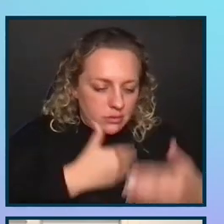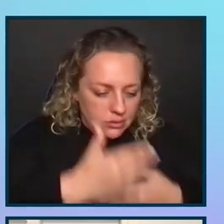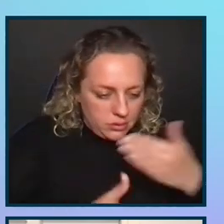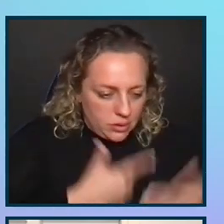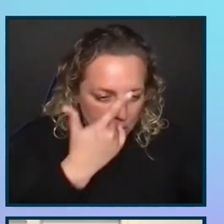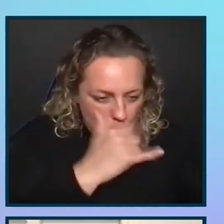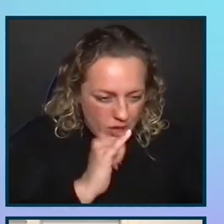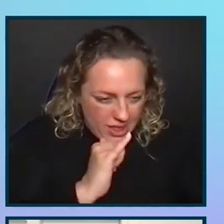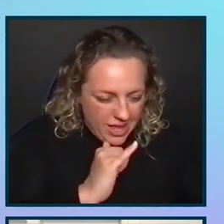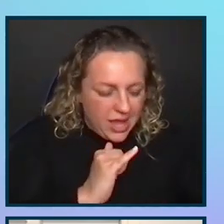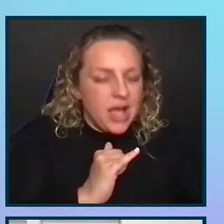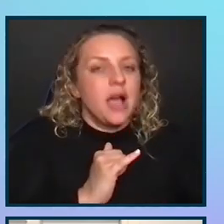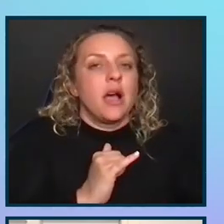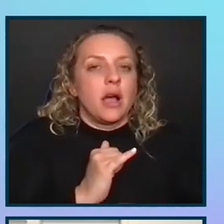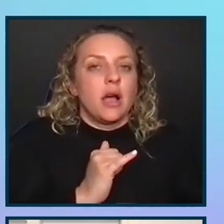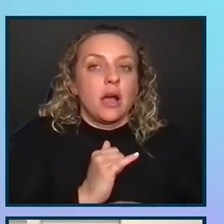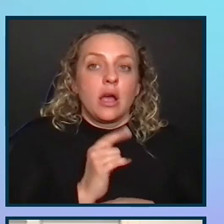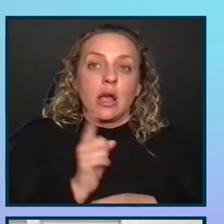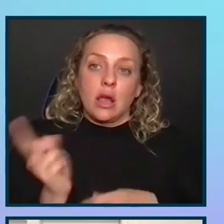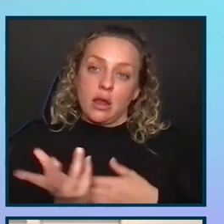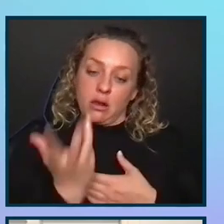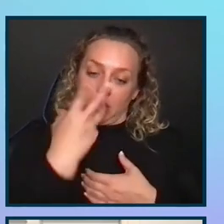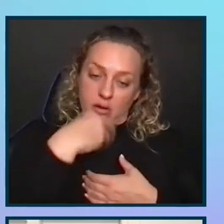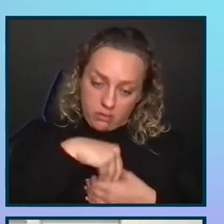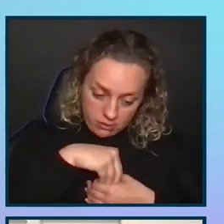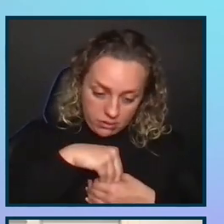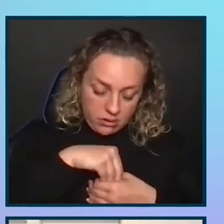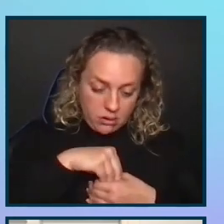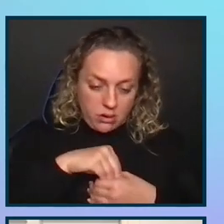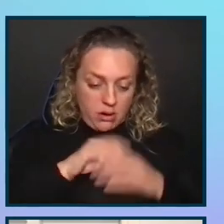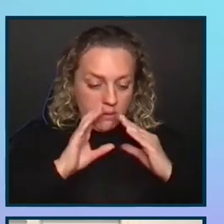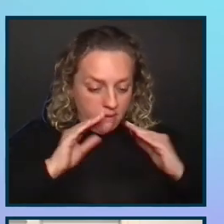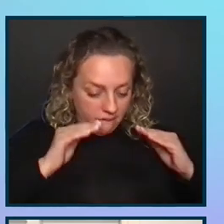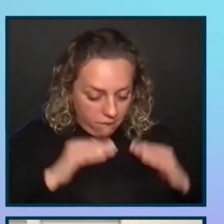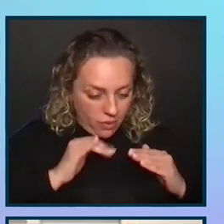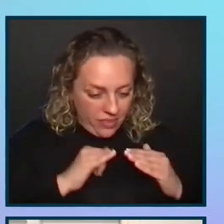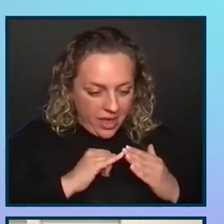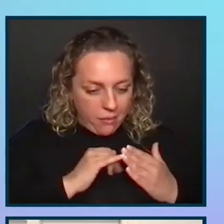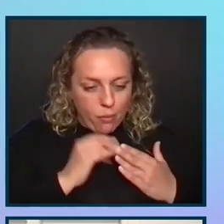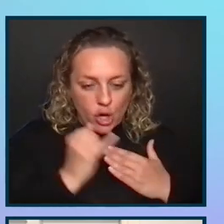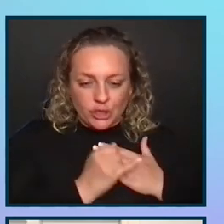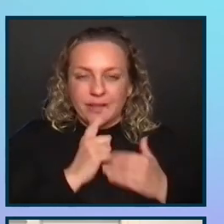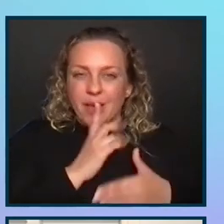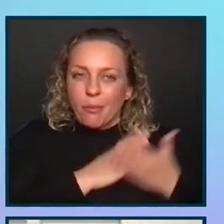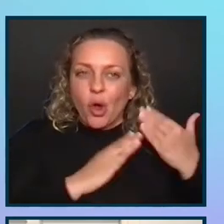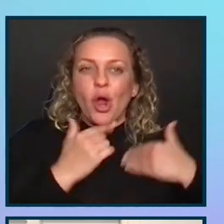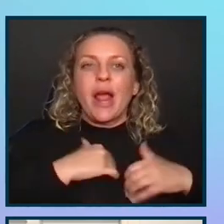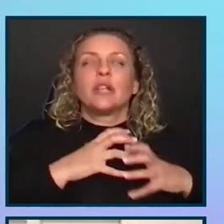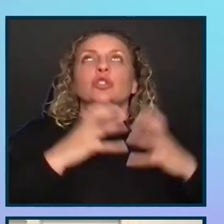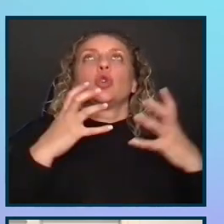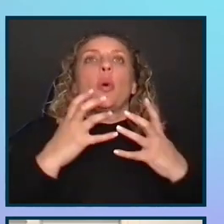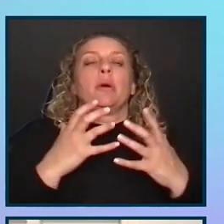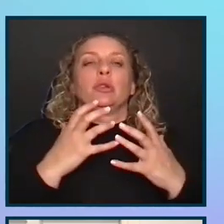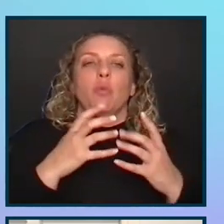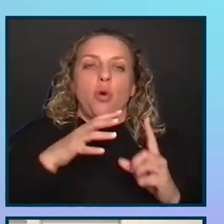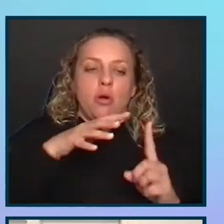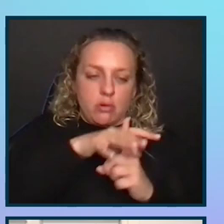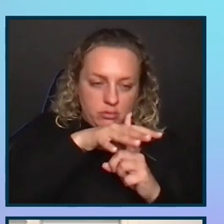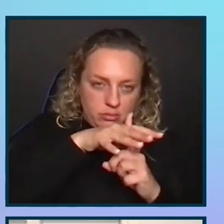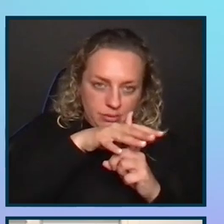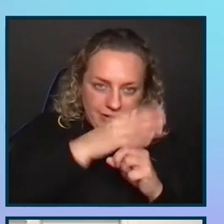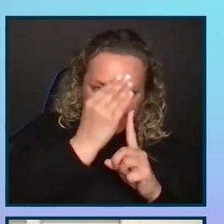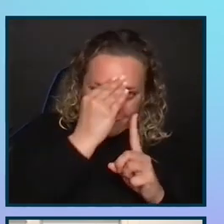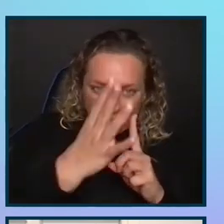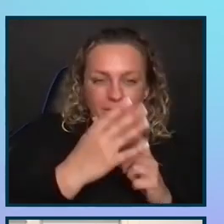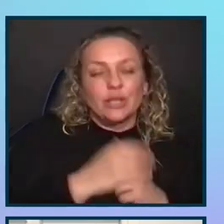of this project? Having him invested in that part of the project meant that he had so much more context. And so we